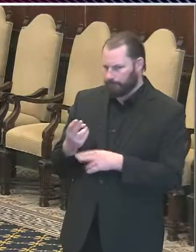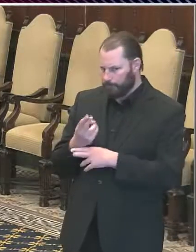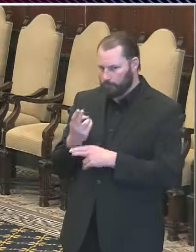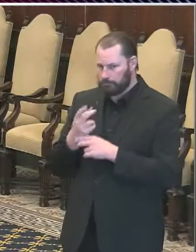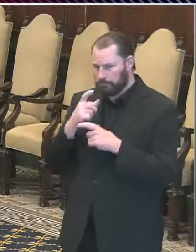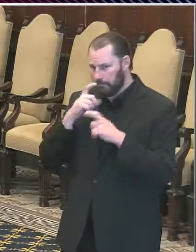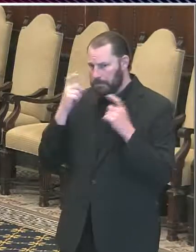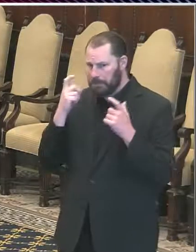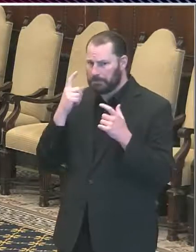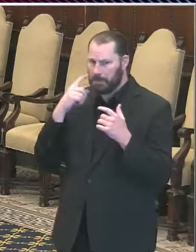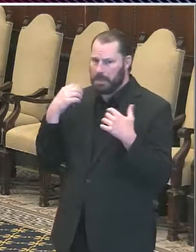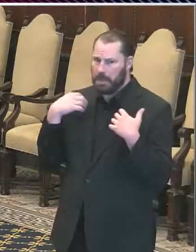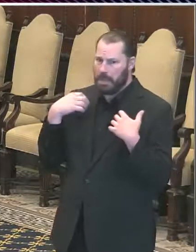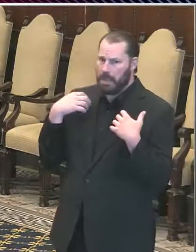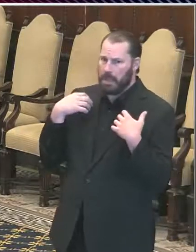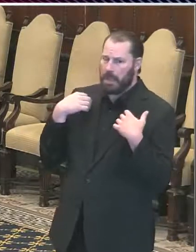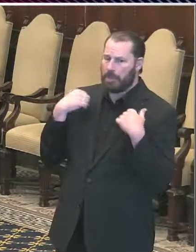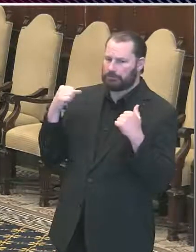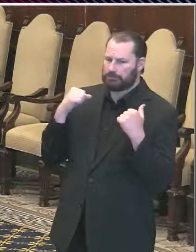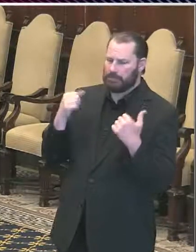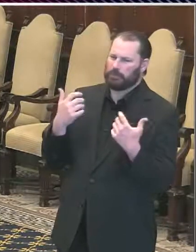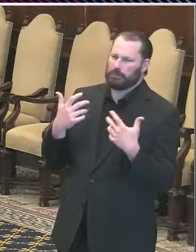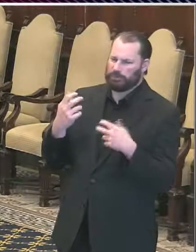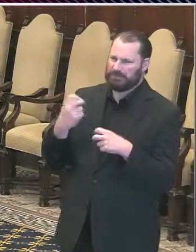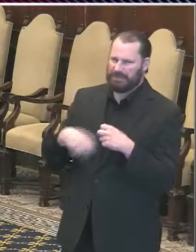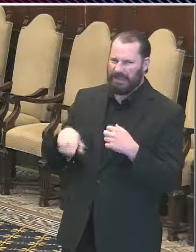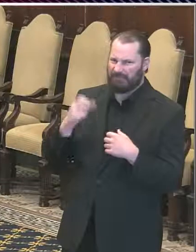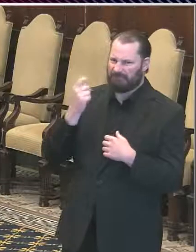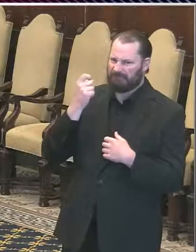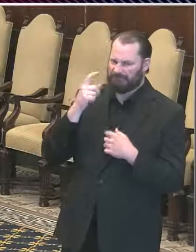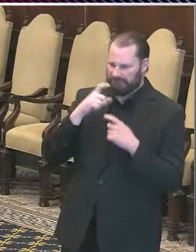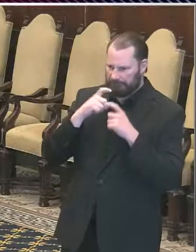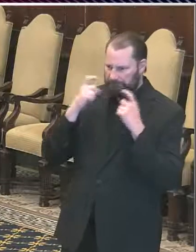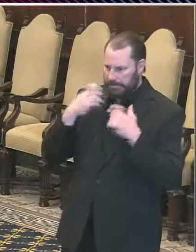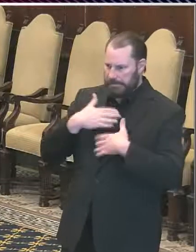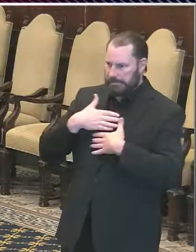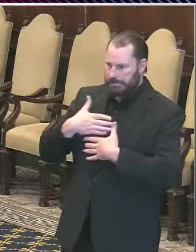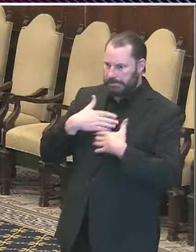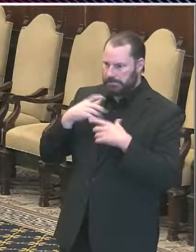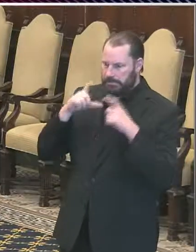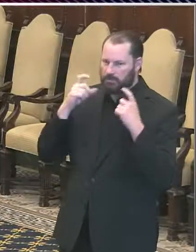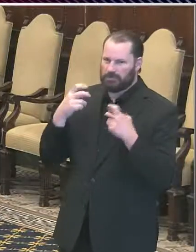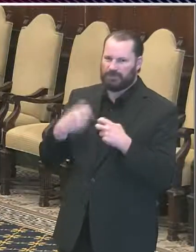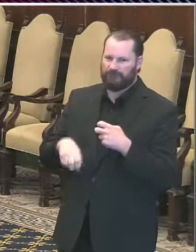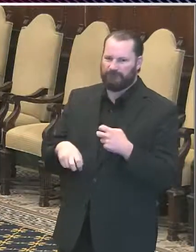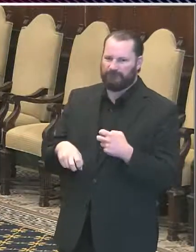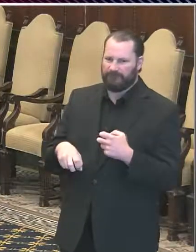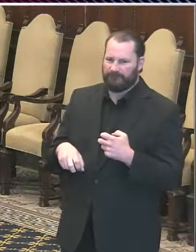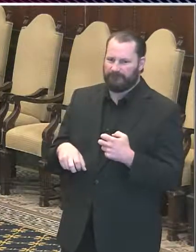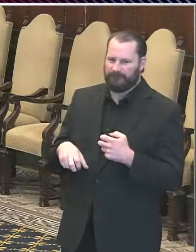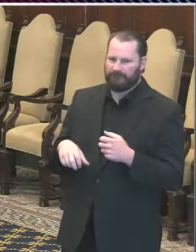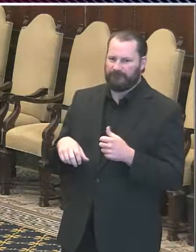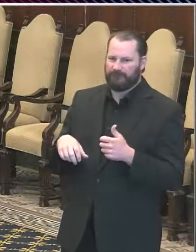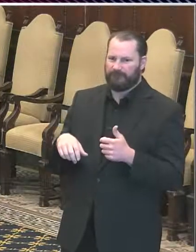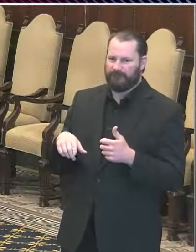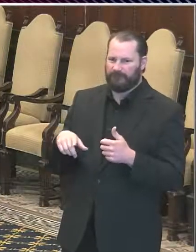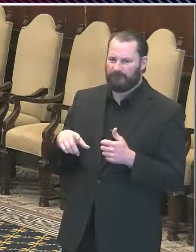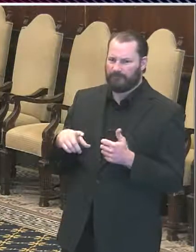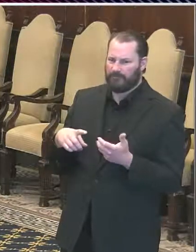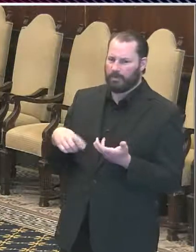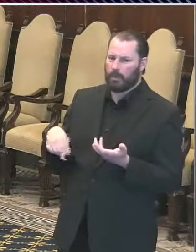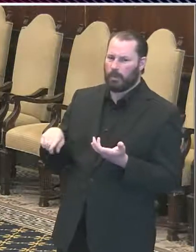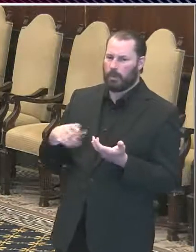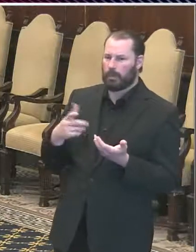actually be exercising with a mask on it's tough to breathe but for people who are exercising there's a recommendation that people wear a